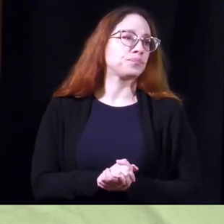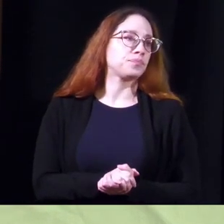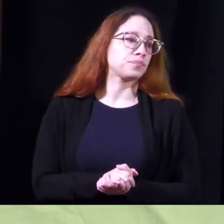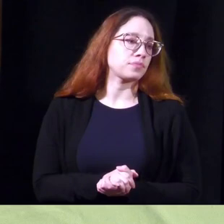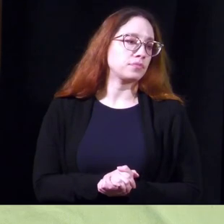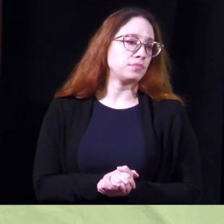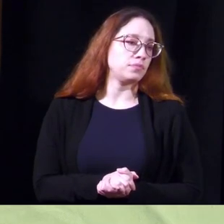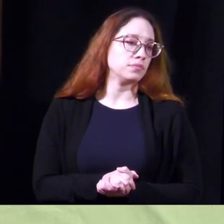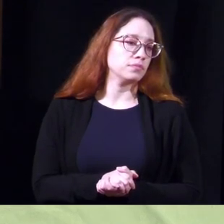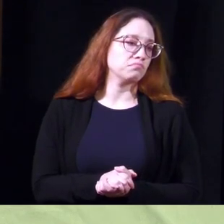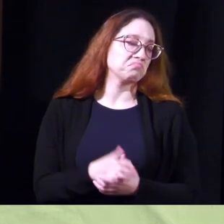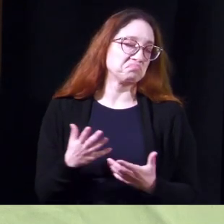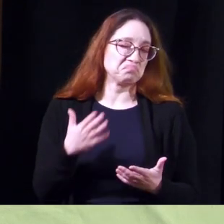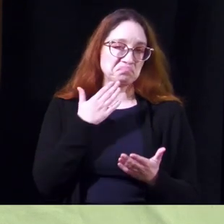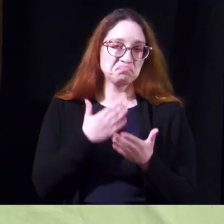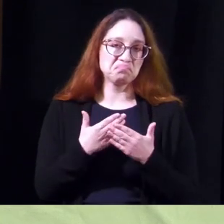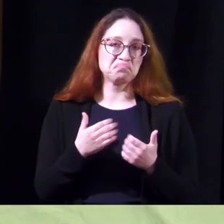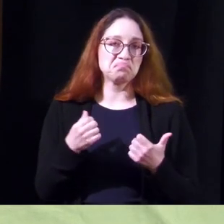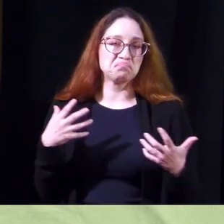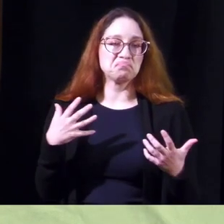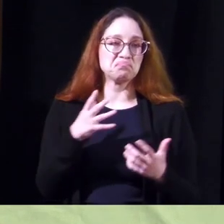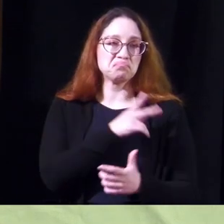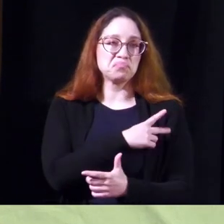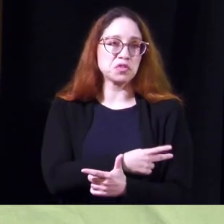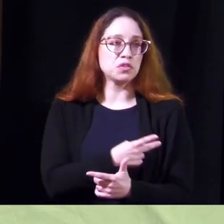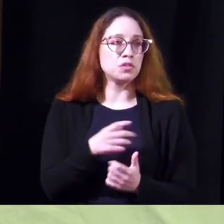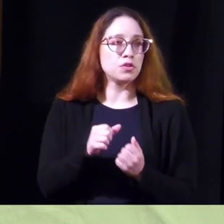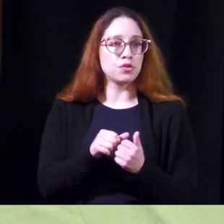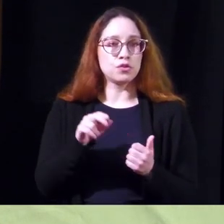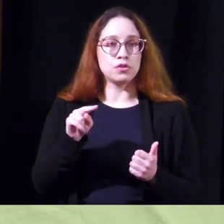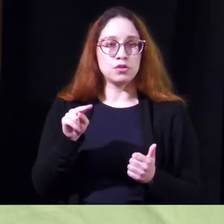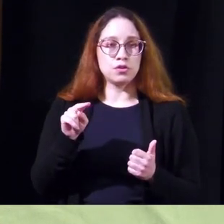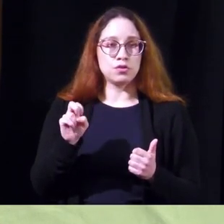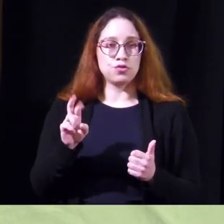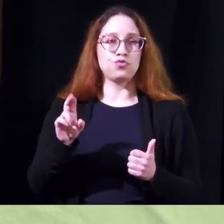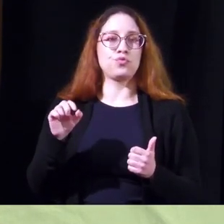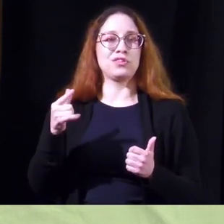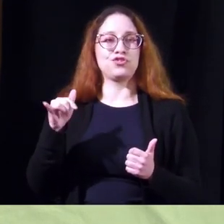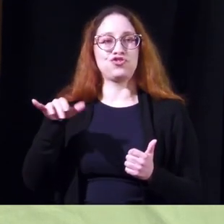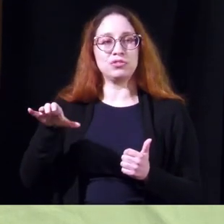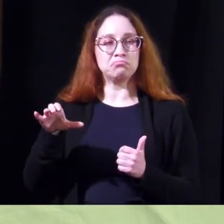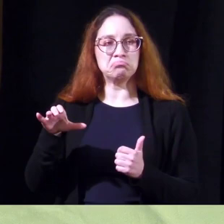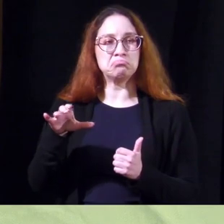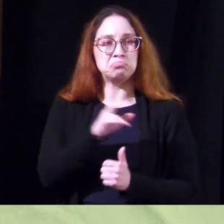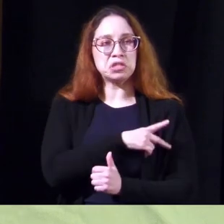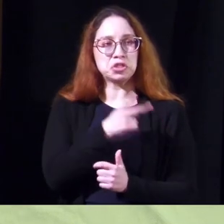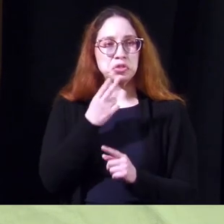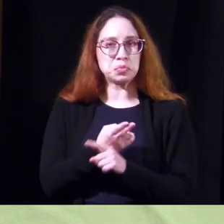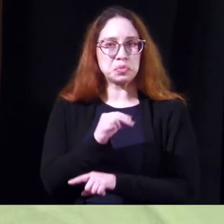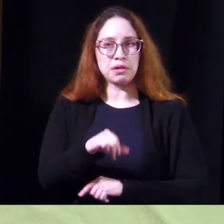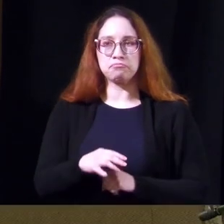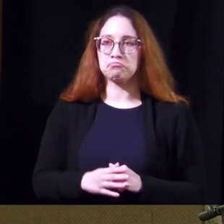it works quite well a lot of my patients with neurogenic bladders uh use a suprapubic tube